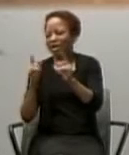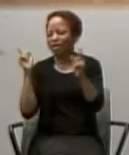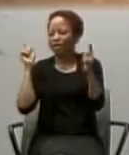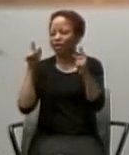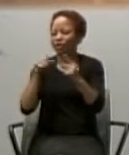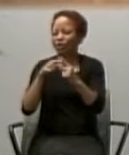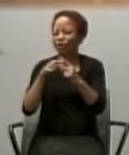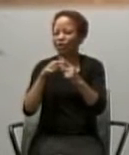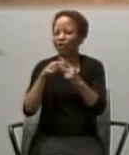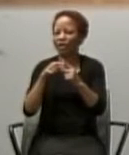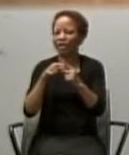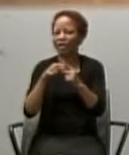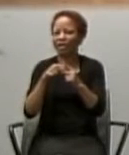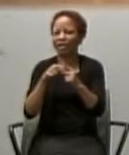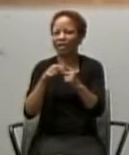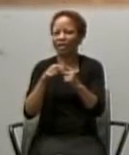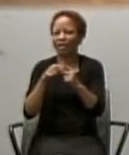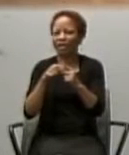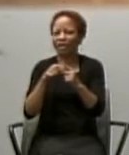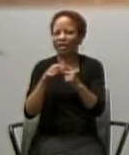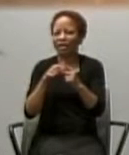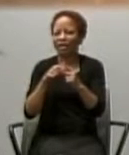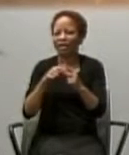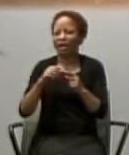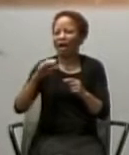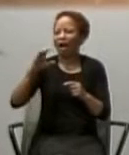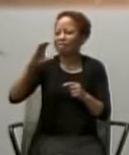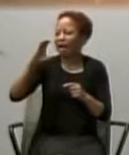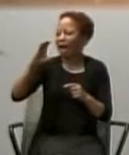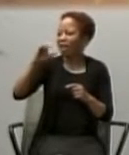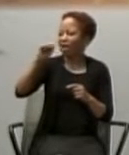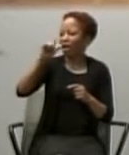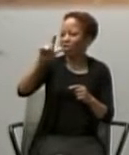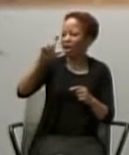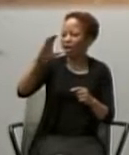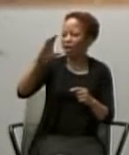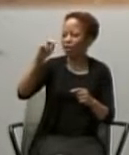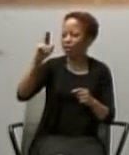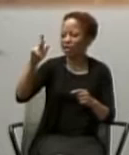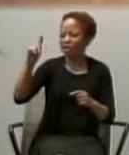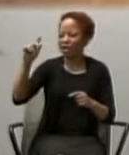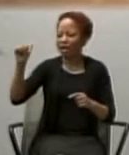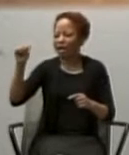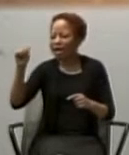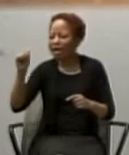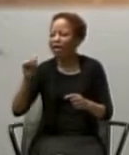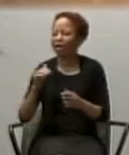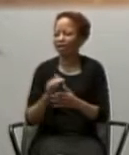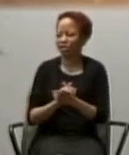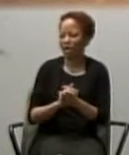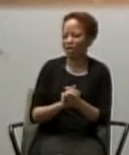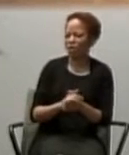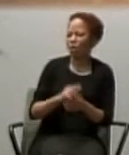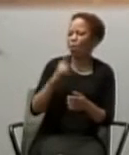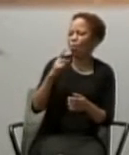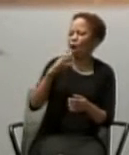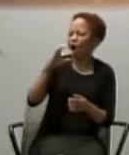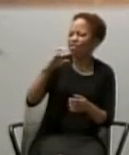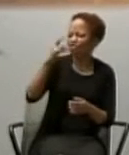Calcutta. There are only 100 Catholics there.